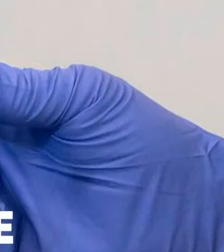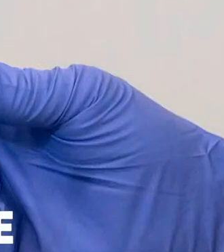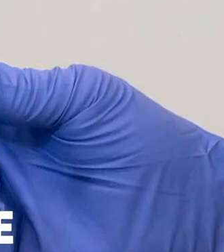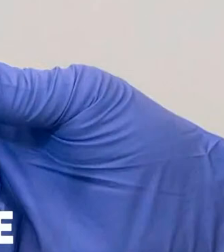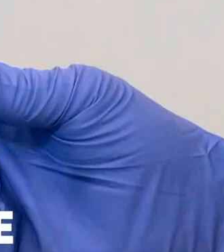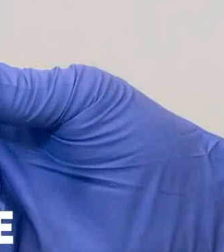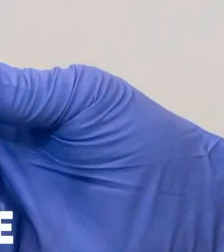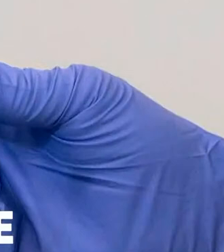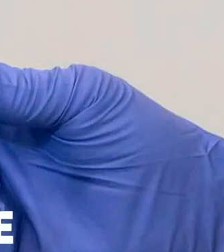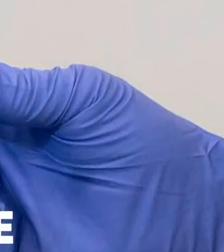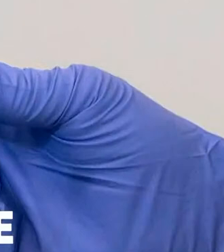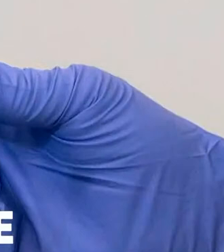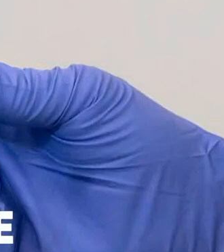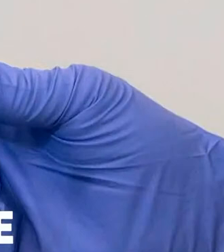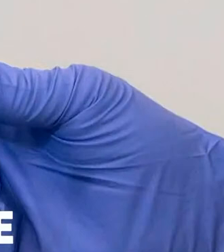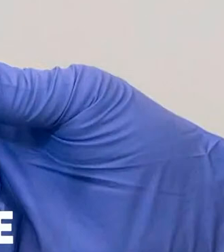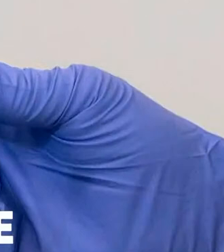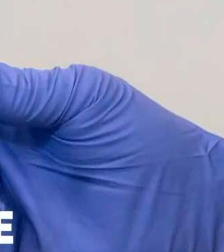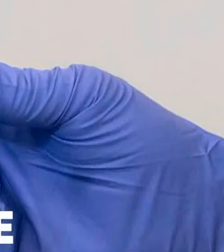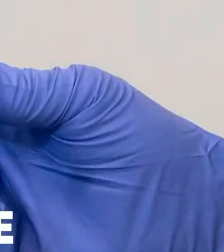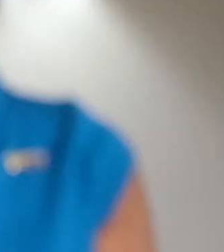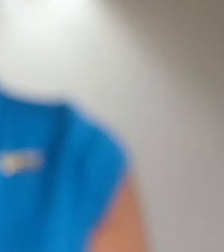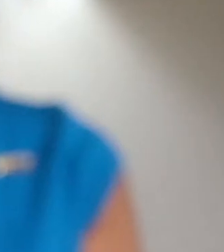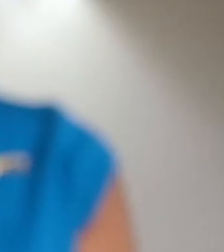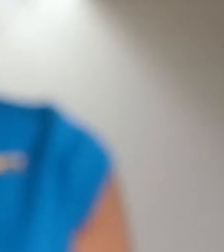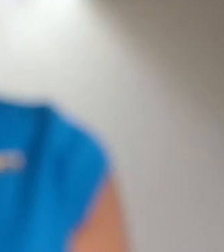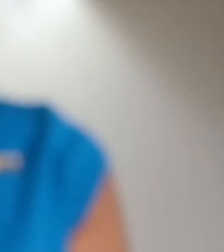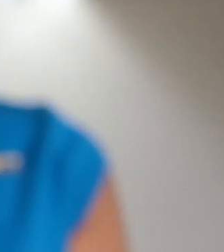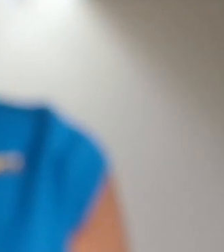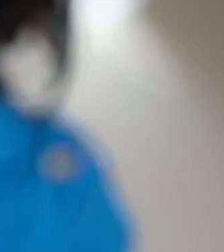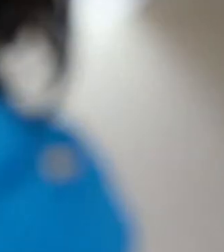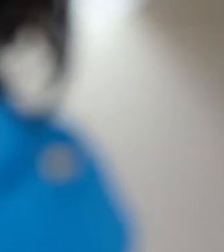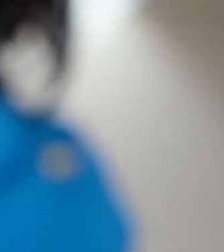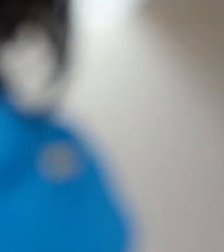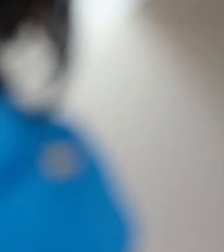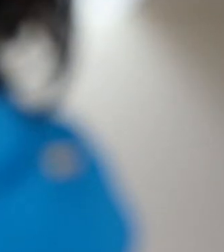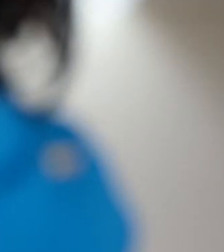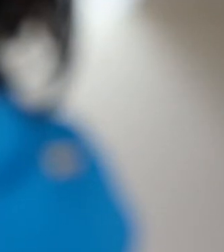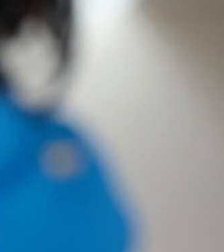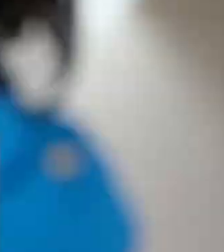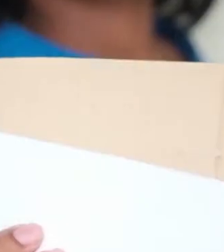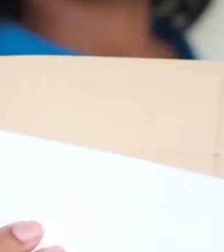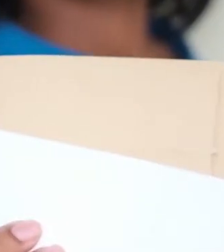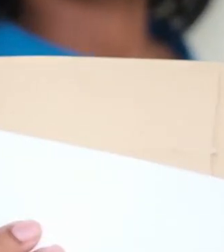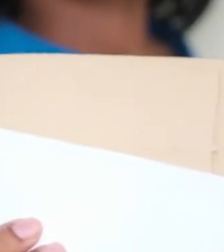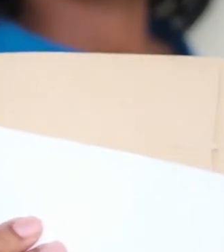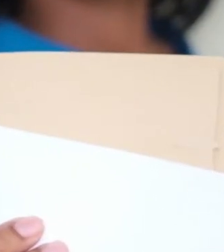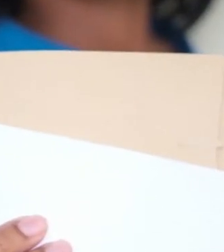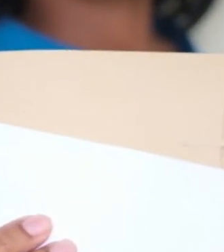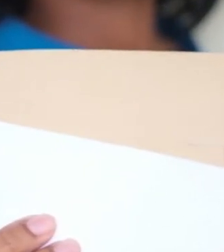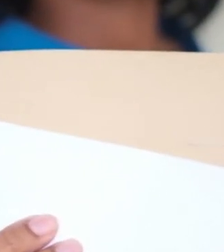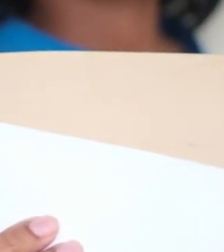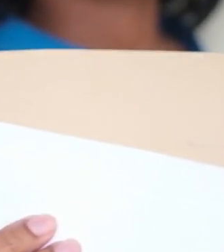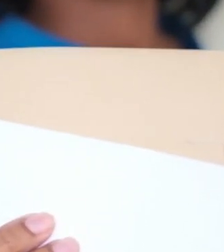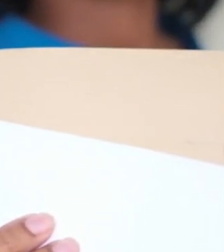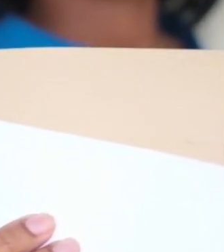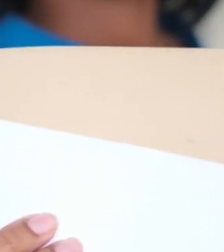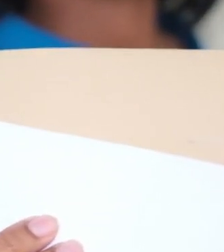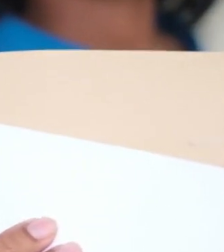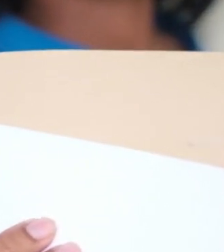For your second dose, take to the appointment your vaccination card, TRN, and a government-issued identification,